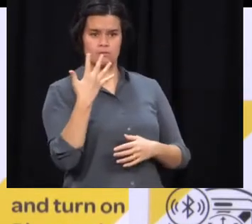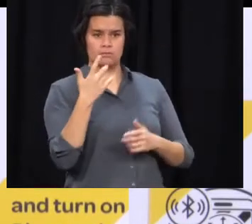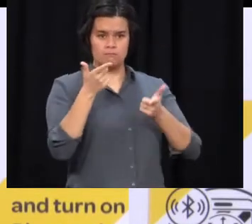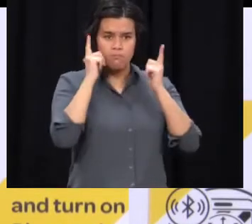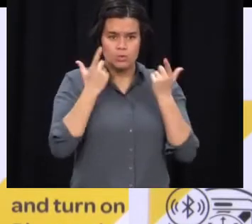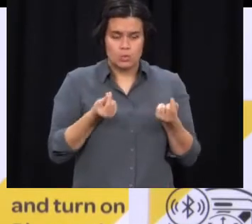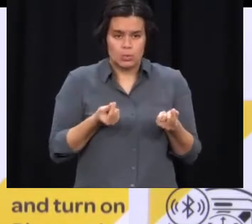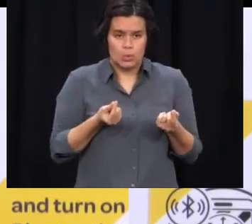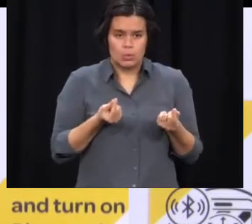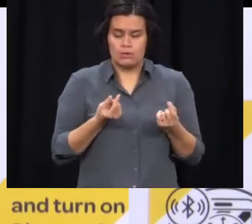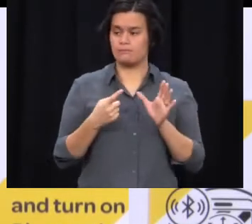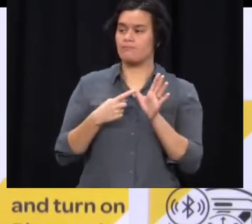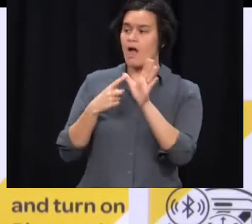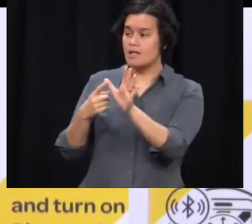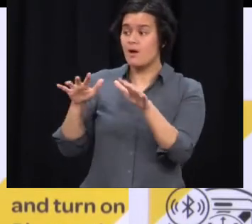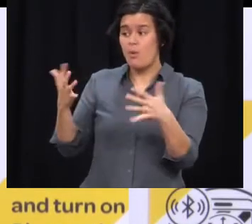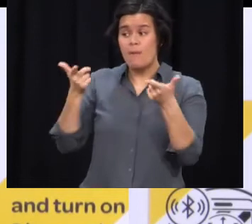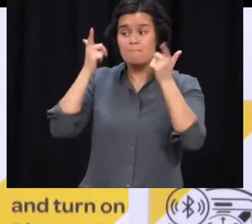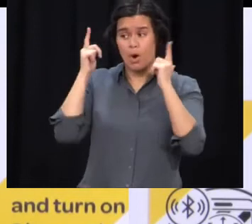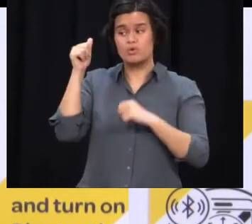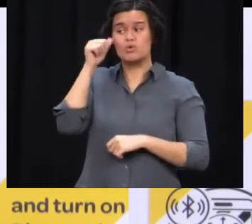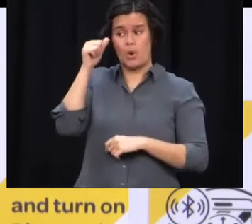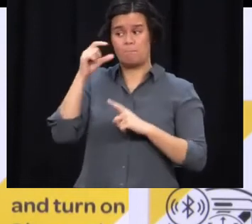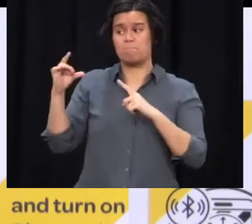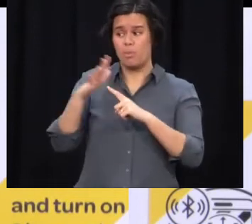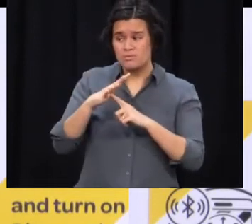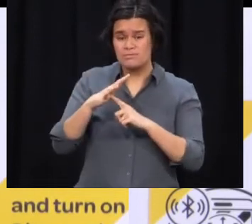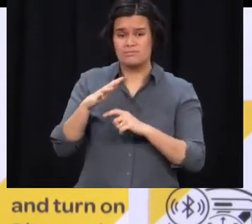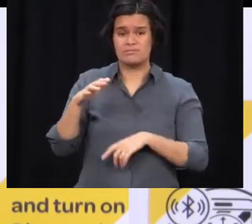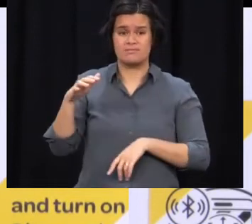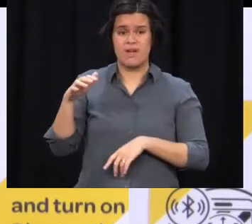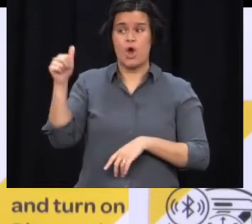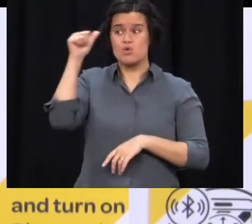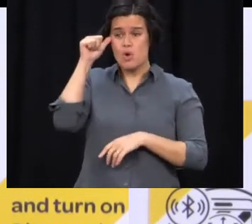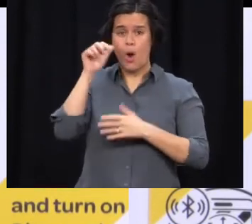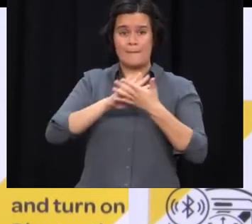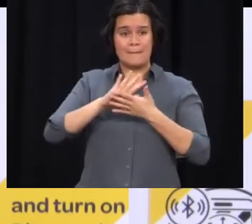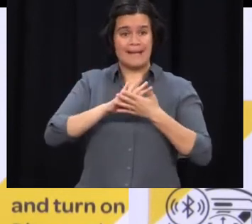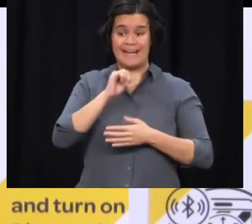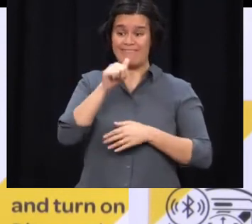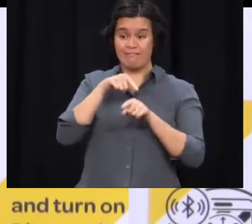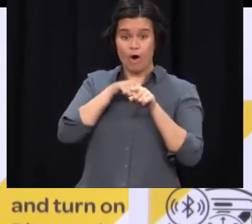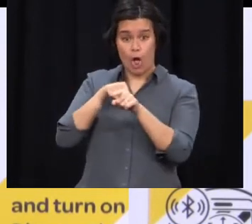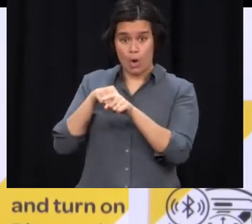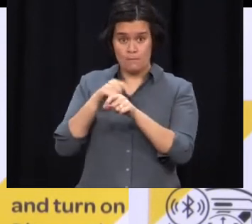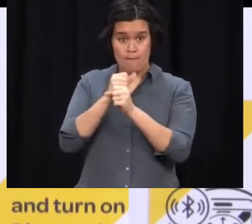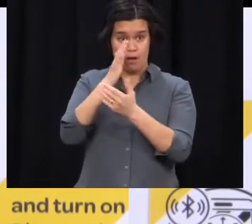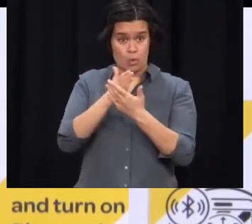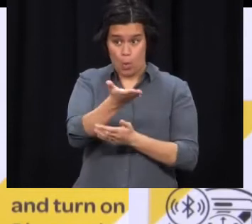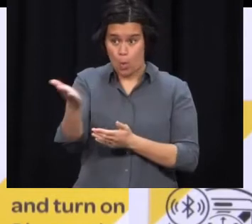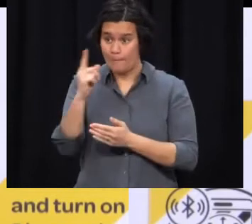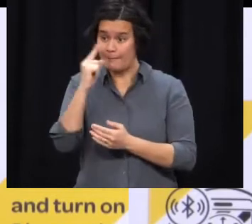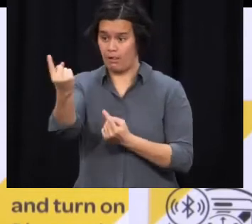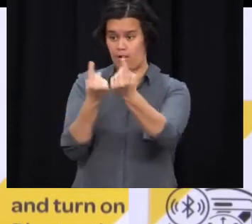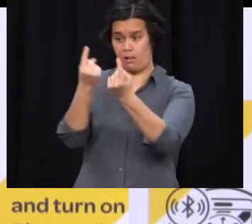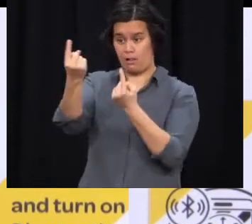They know what a benefit it is. And they also know that it will help to avoid them having to stay closed for longer. So we're getting good feedback there. My